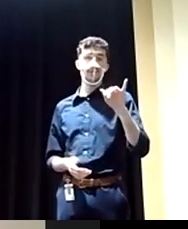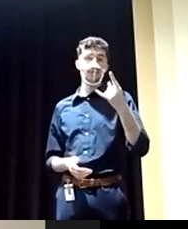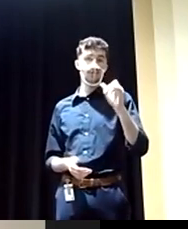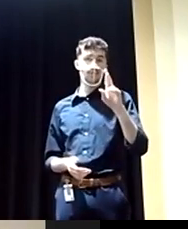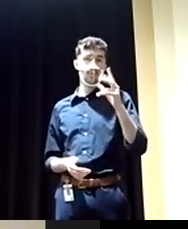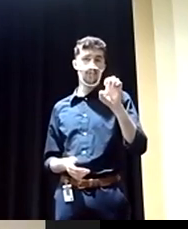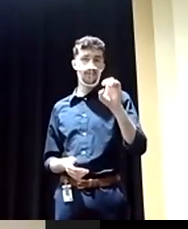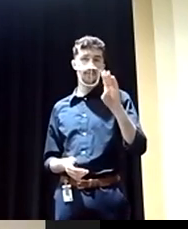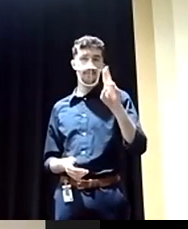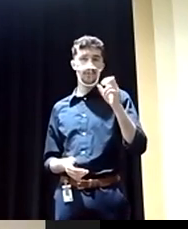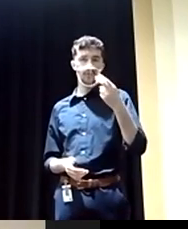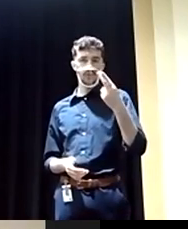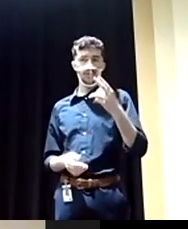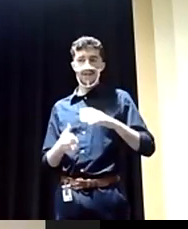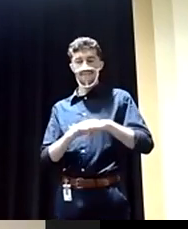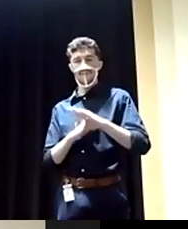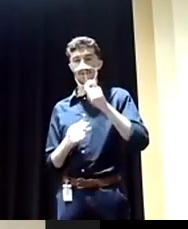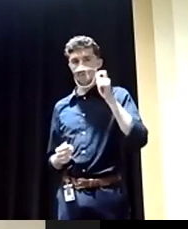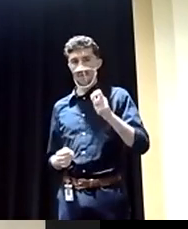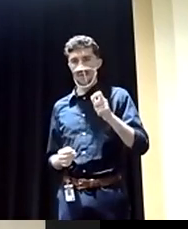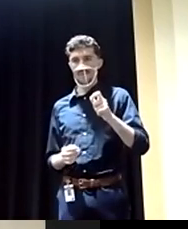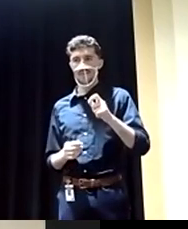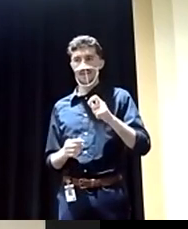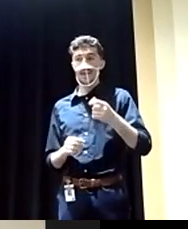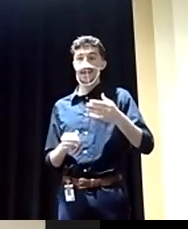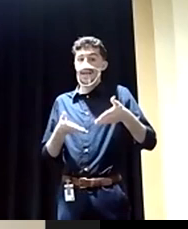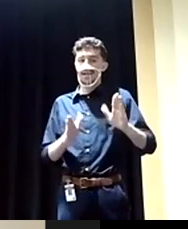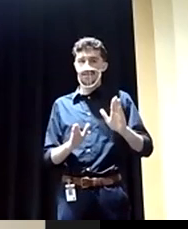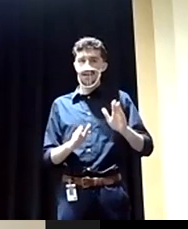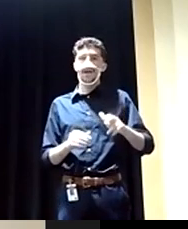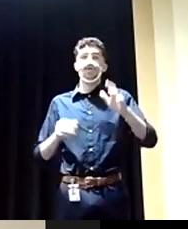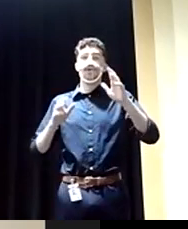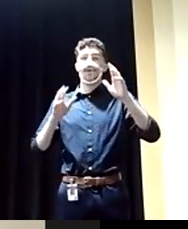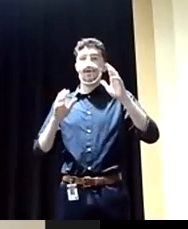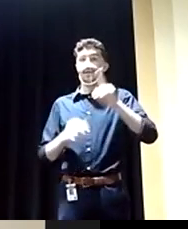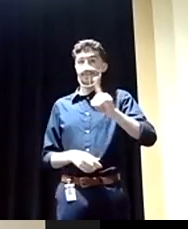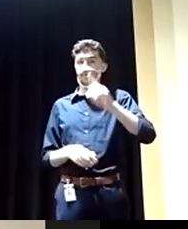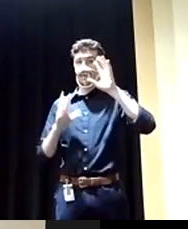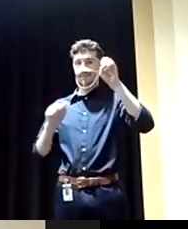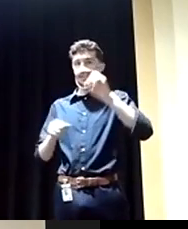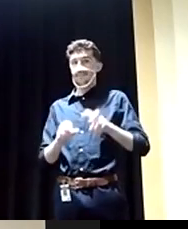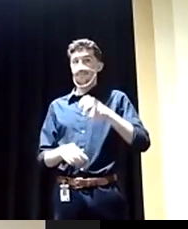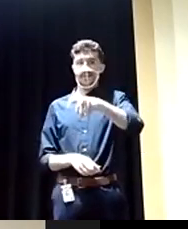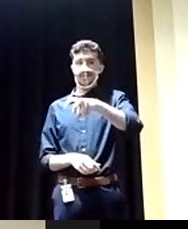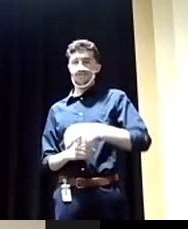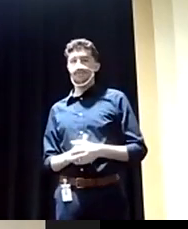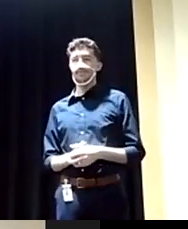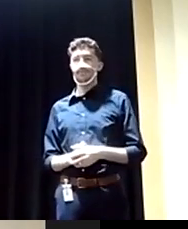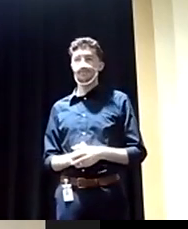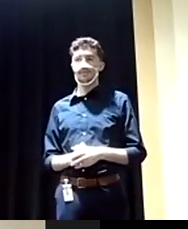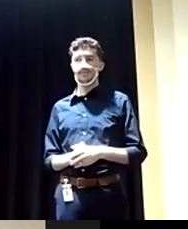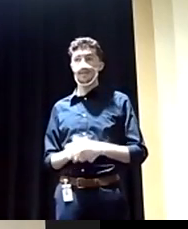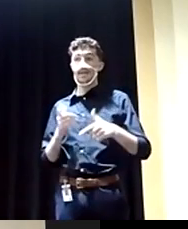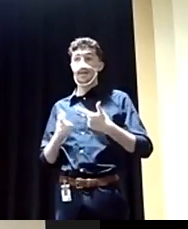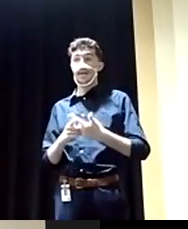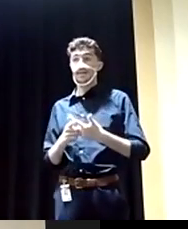and led a coup to put a Democratic president in there. And that was to get Ukraine to be NATO, to